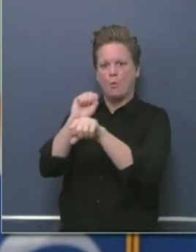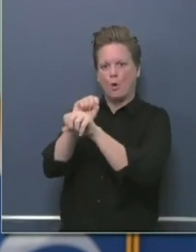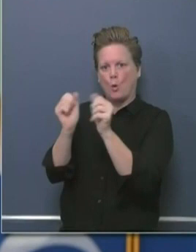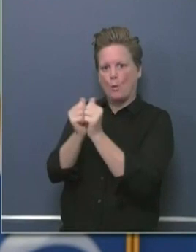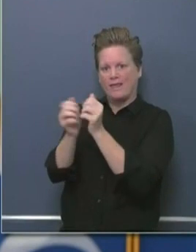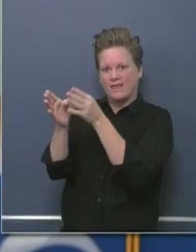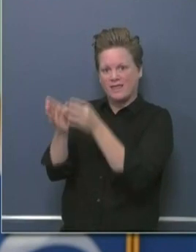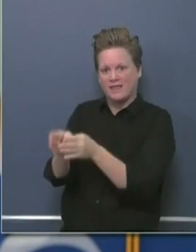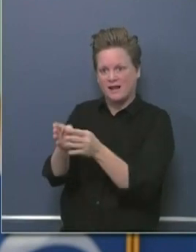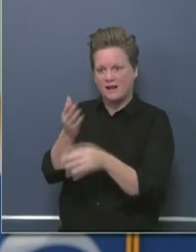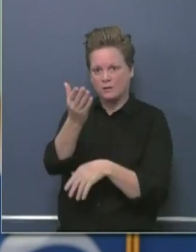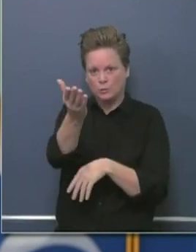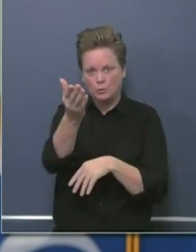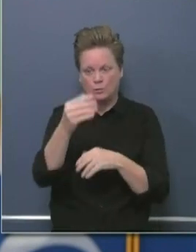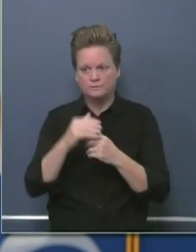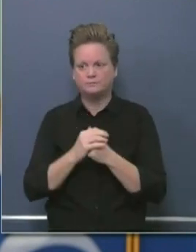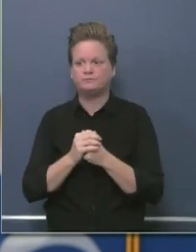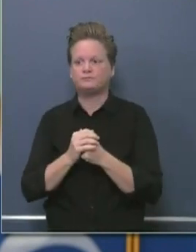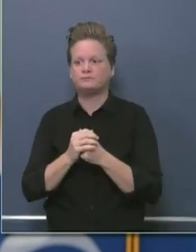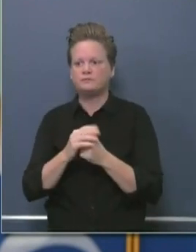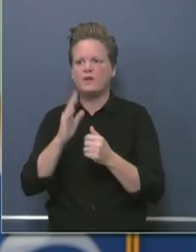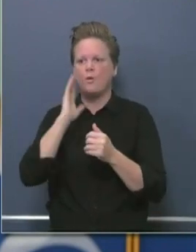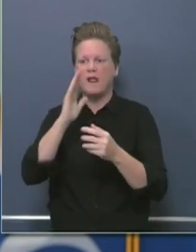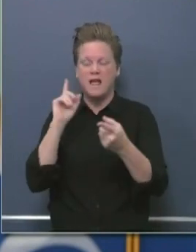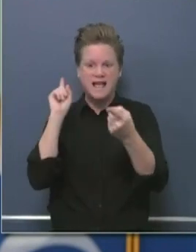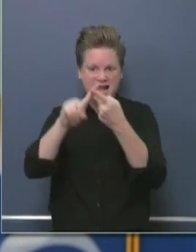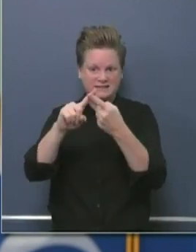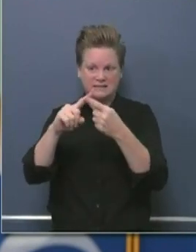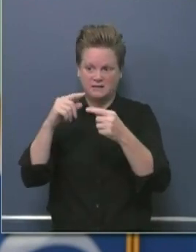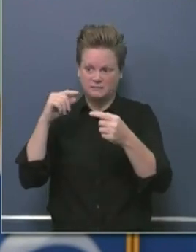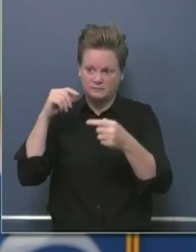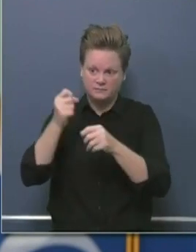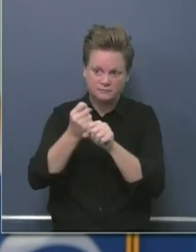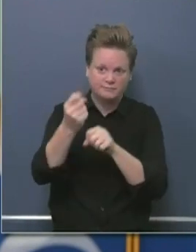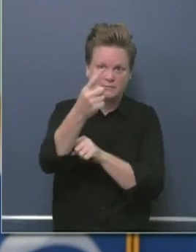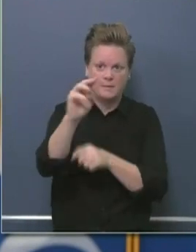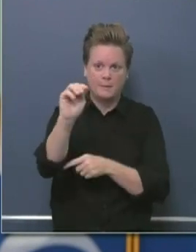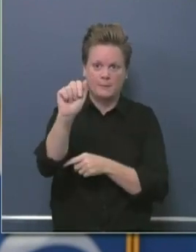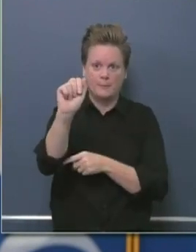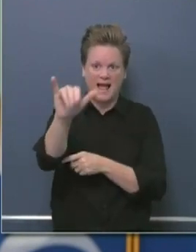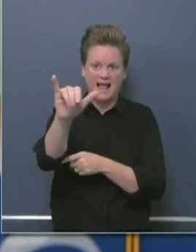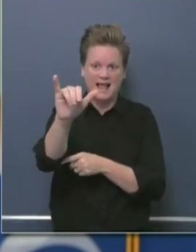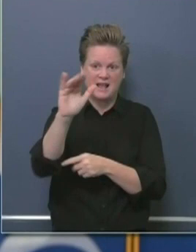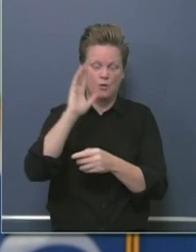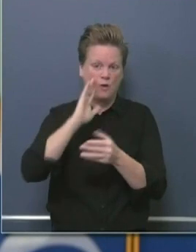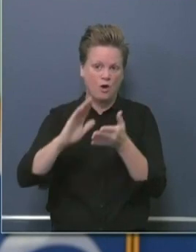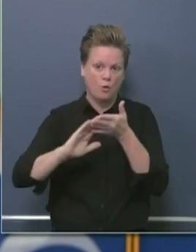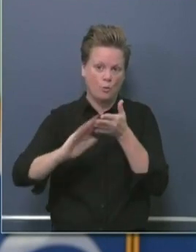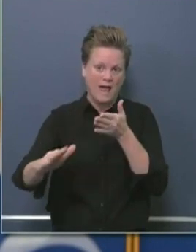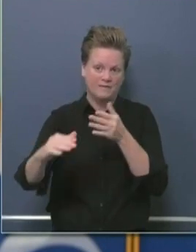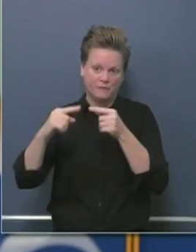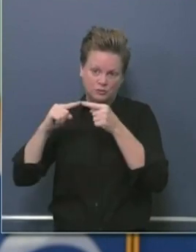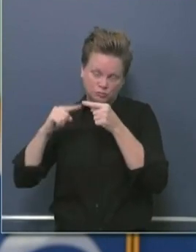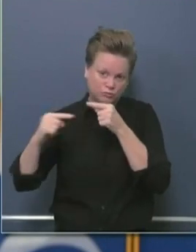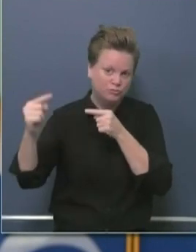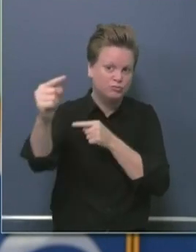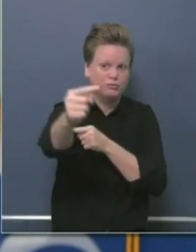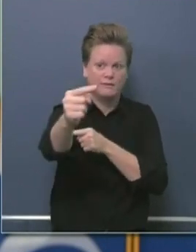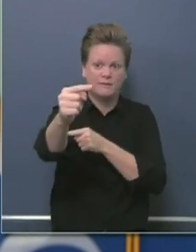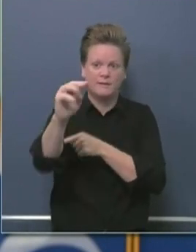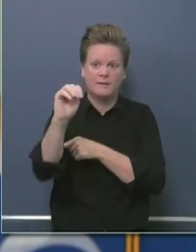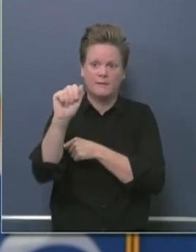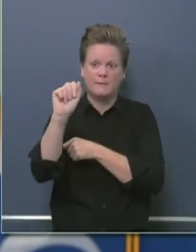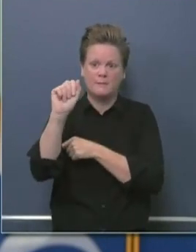Extend through next May the penalty waiver for fees and related fines associated with that 10%